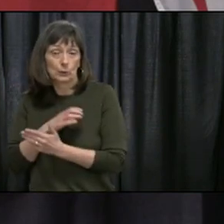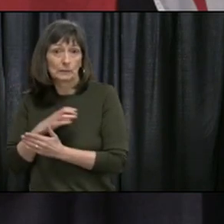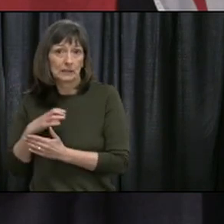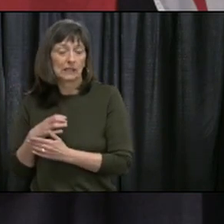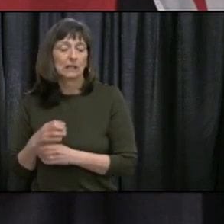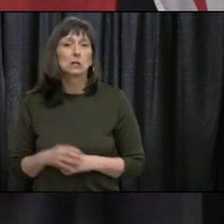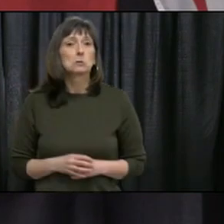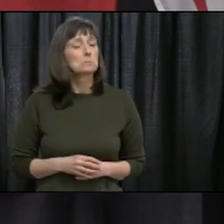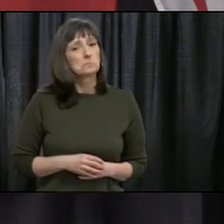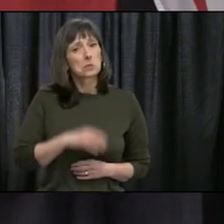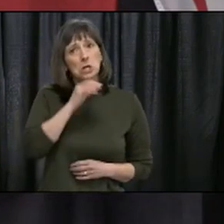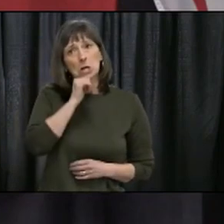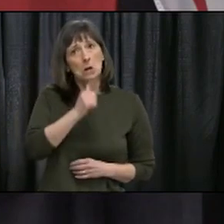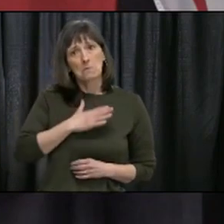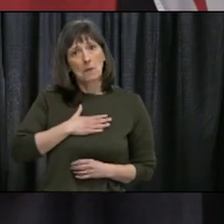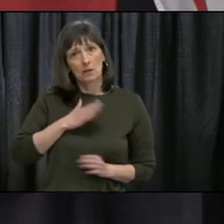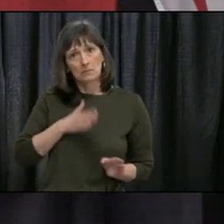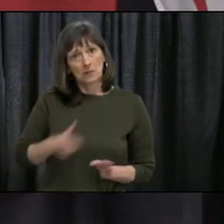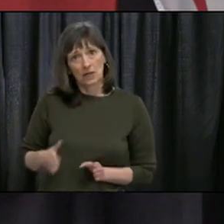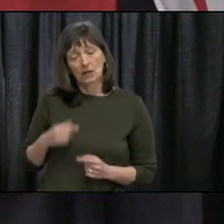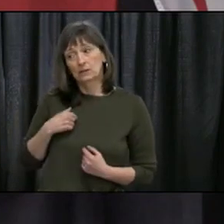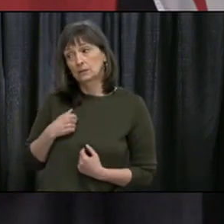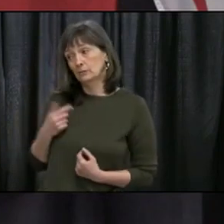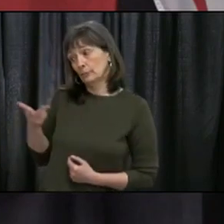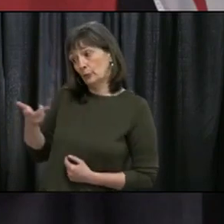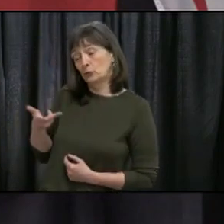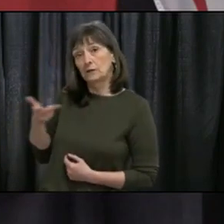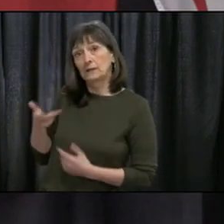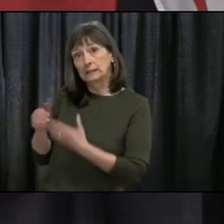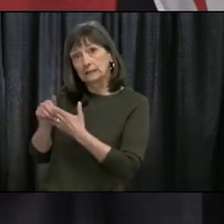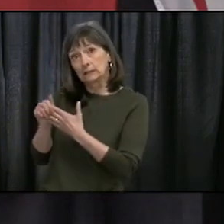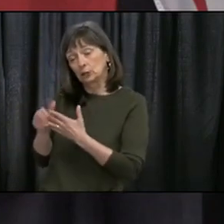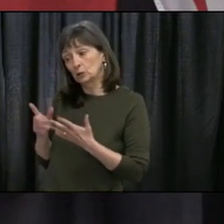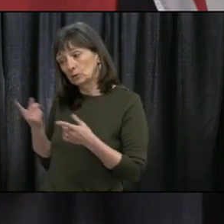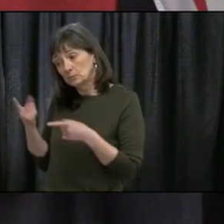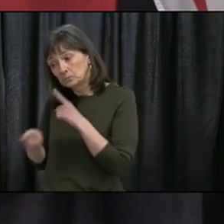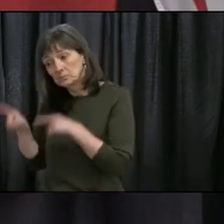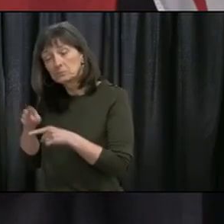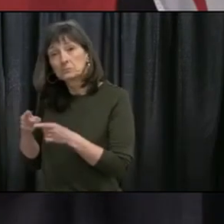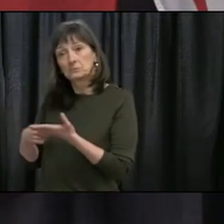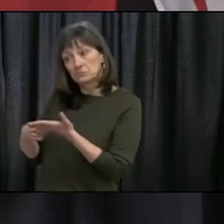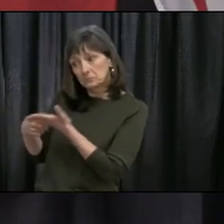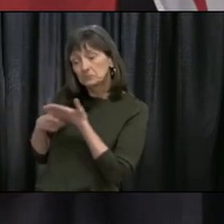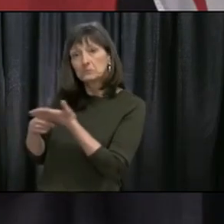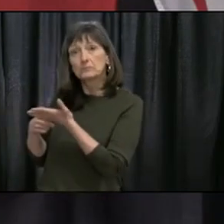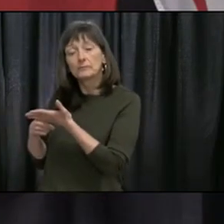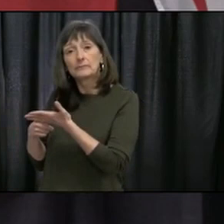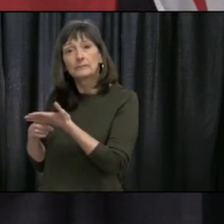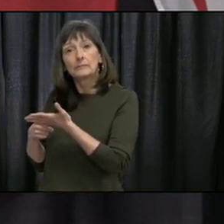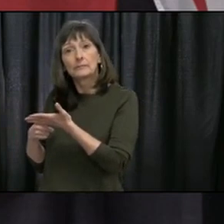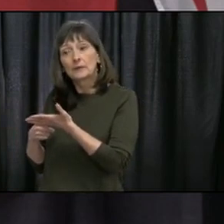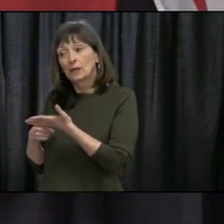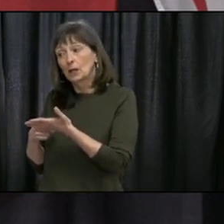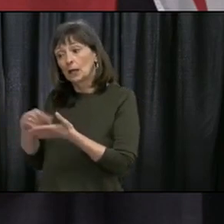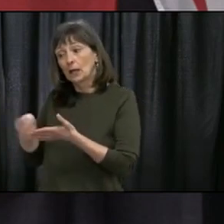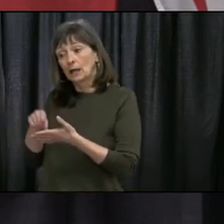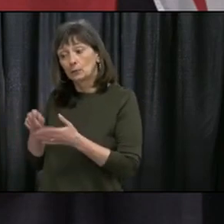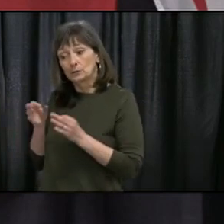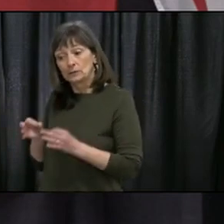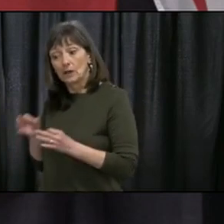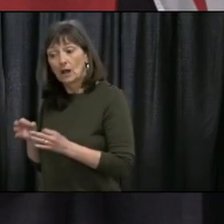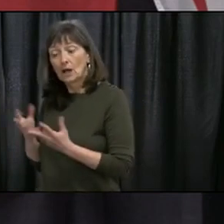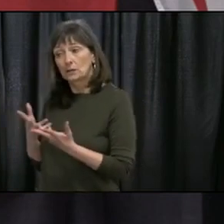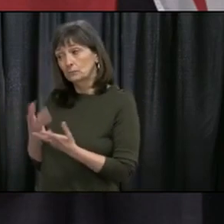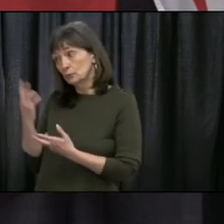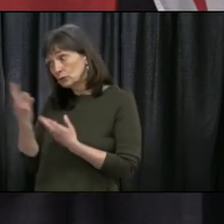idea there was when decisions were made, well, then as they were made, of course, the justification for those decisions will be shared. And